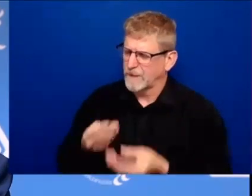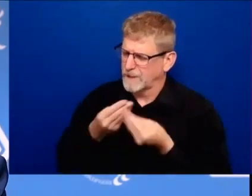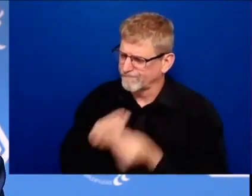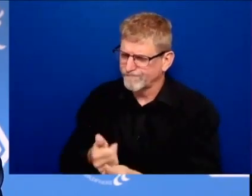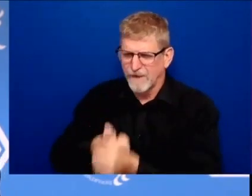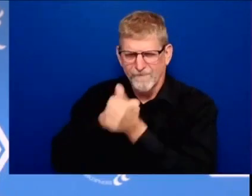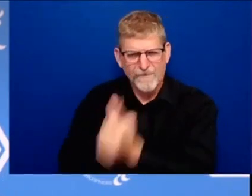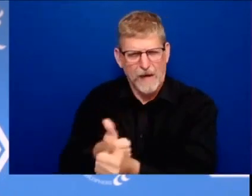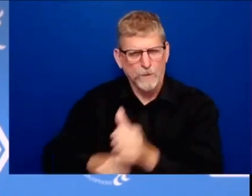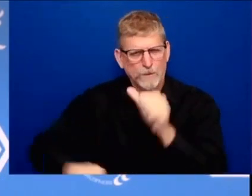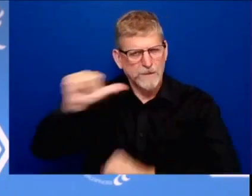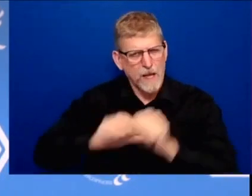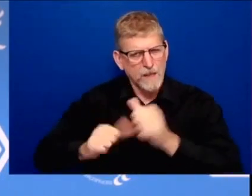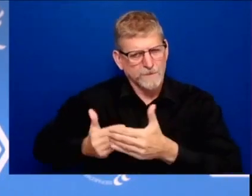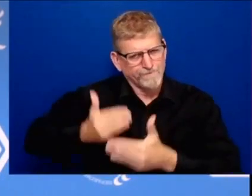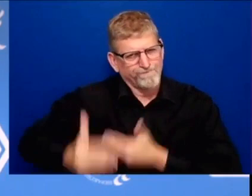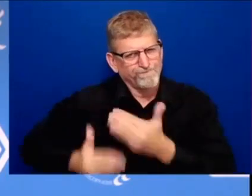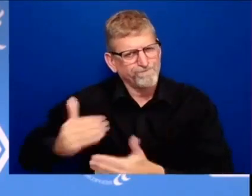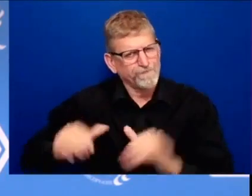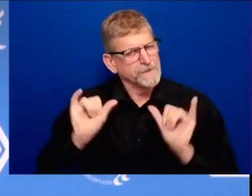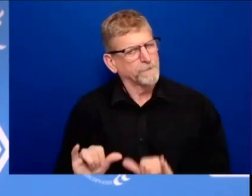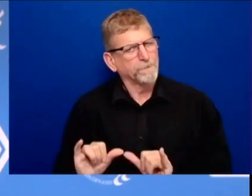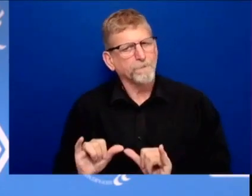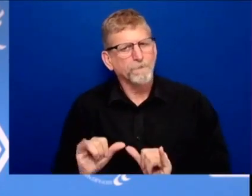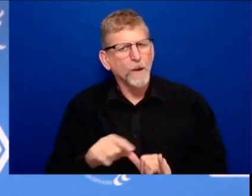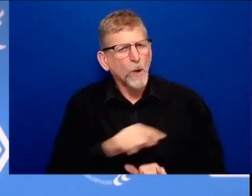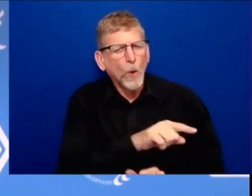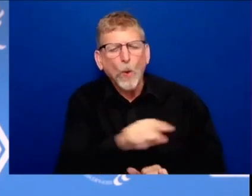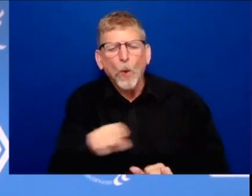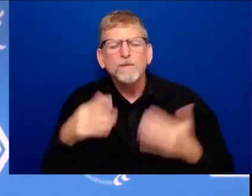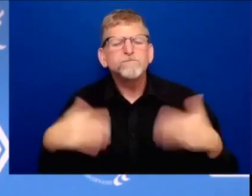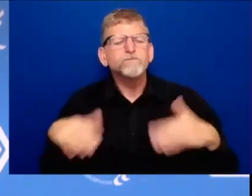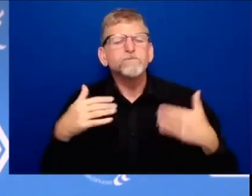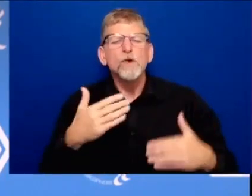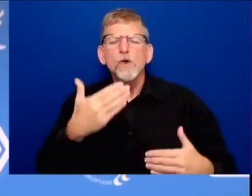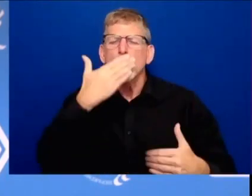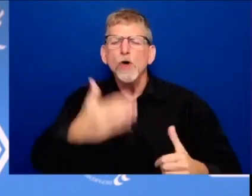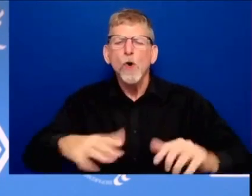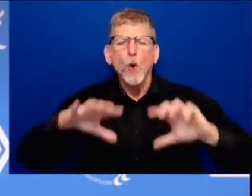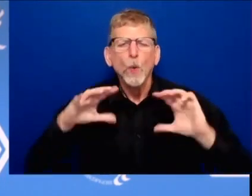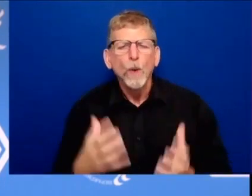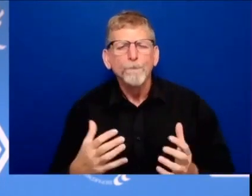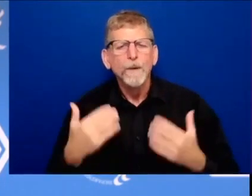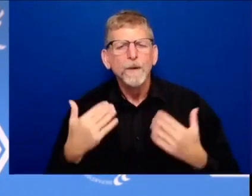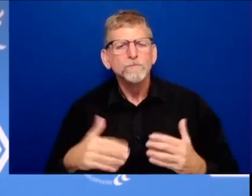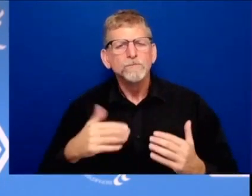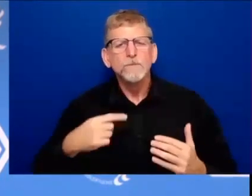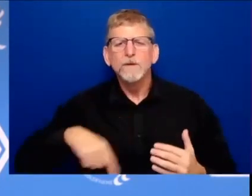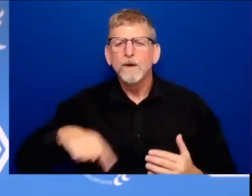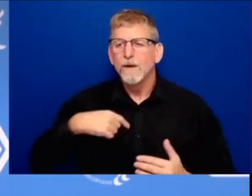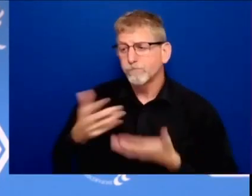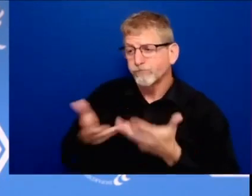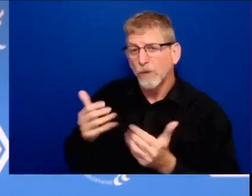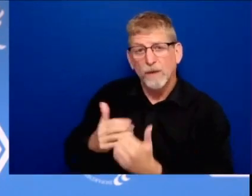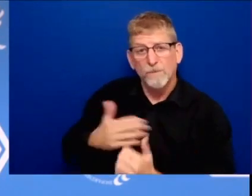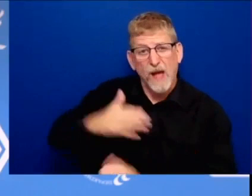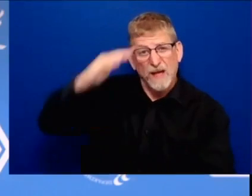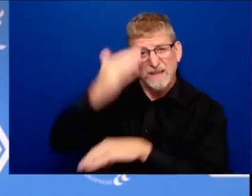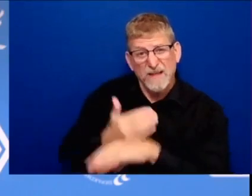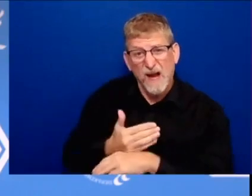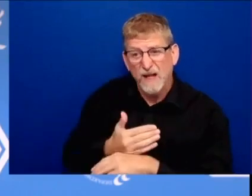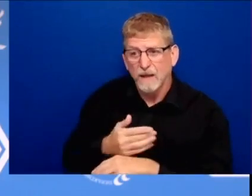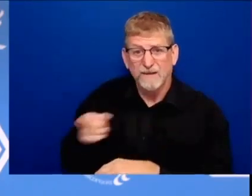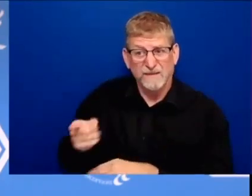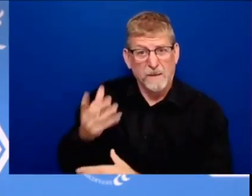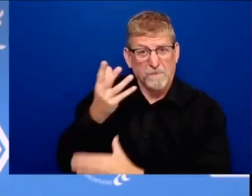trying to help you and trying to help my son who passed away with cancer you're an incredible incredible incredible group of people and